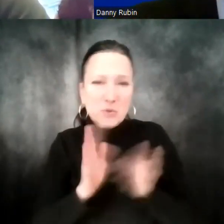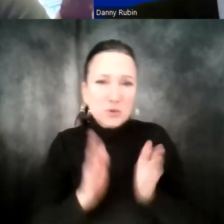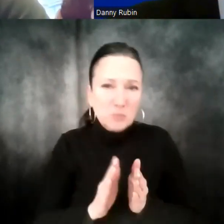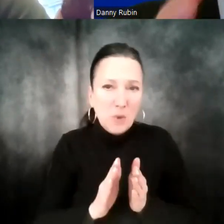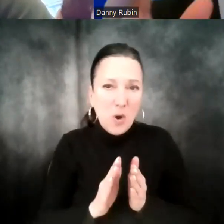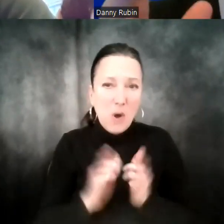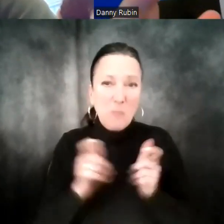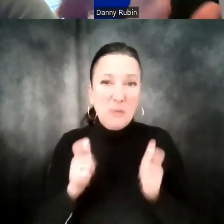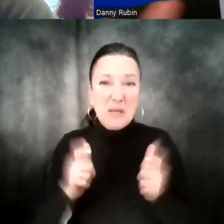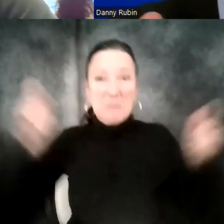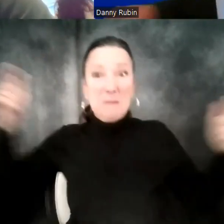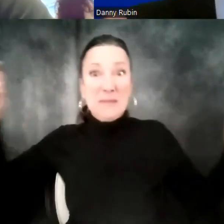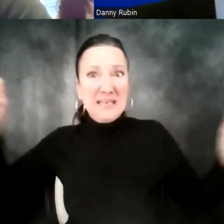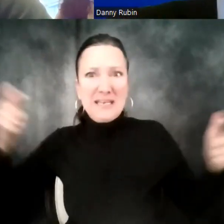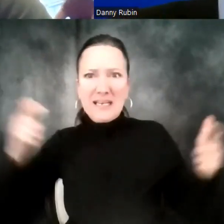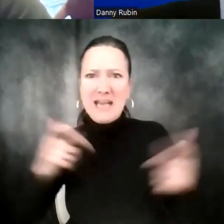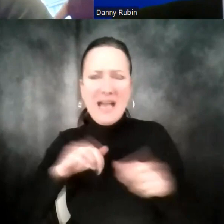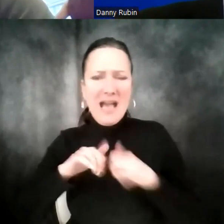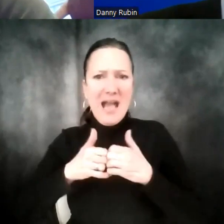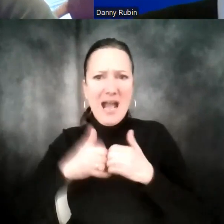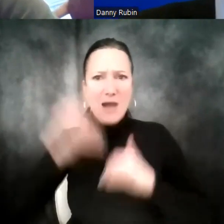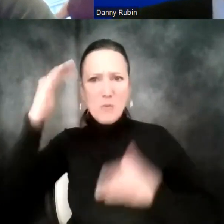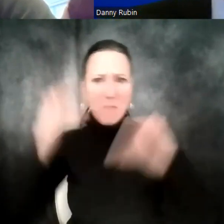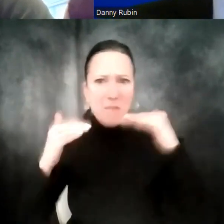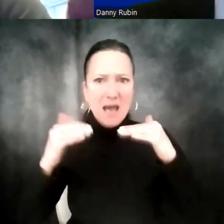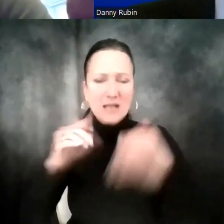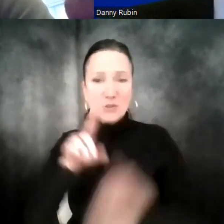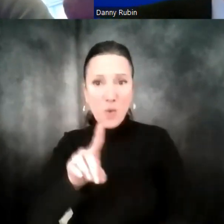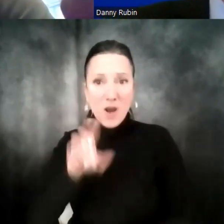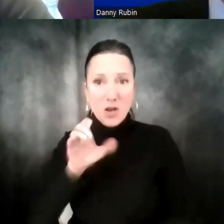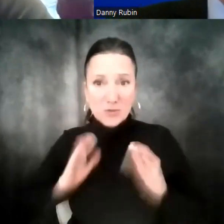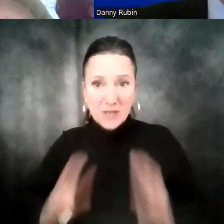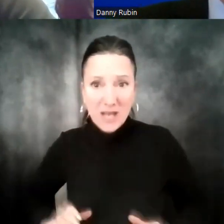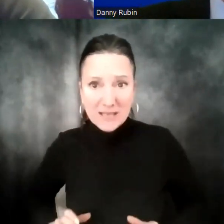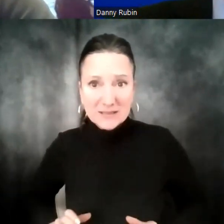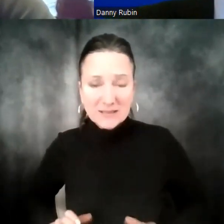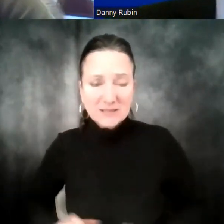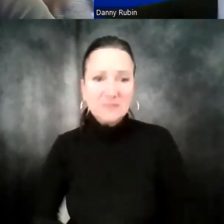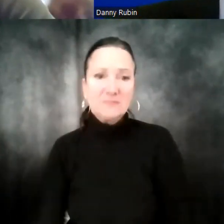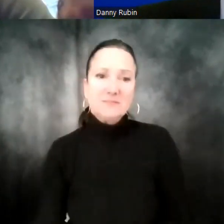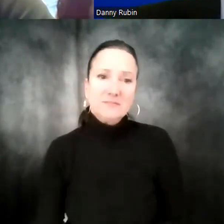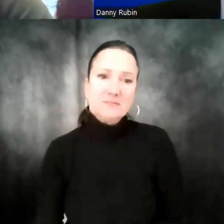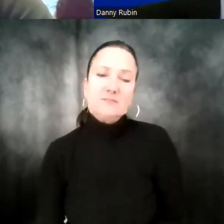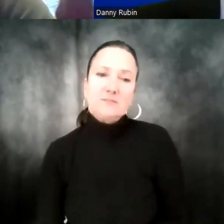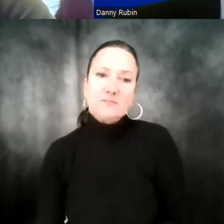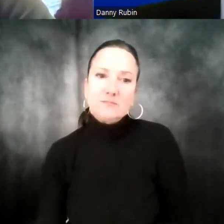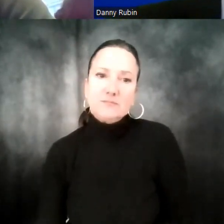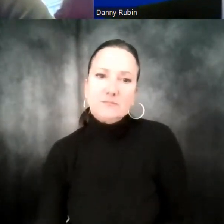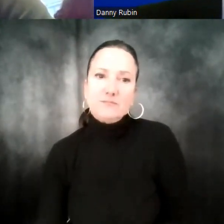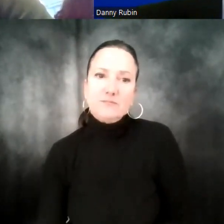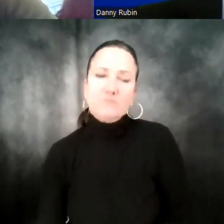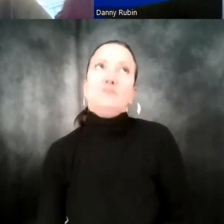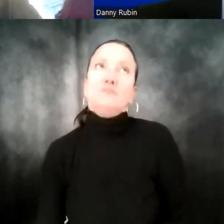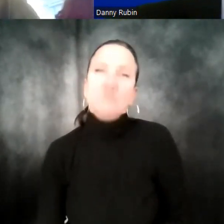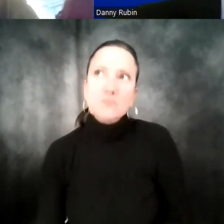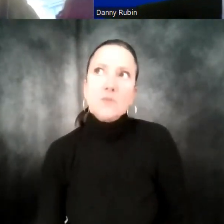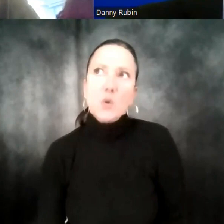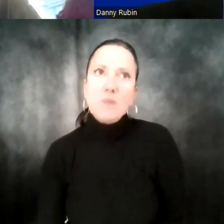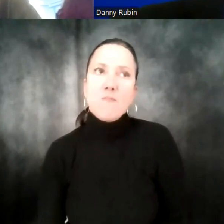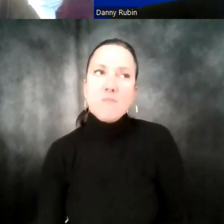makes up that 100, and how do you get to 100? Sure. So to best elaborate on that question,